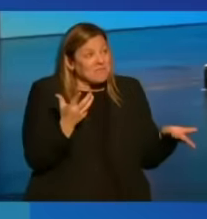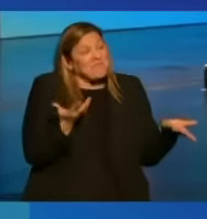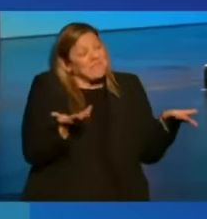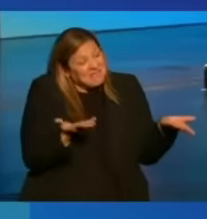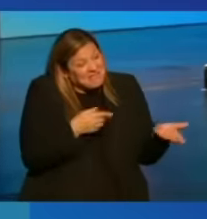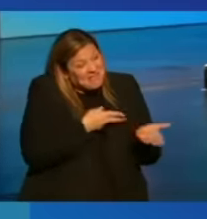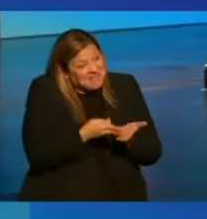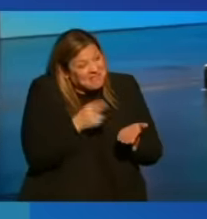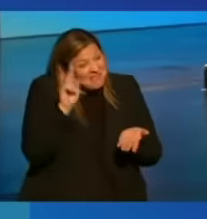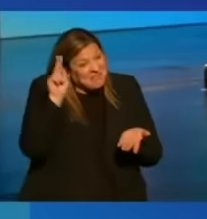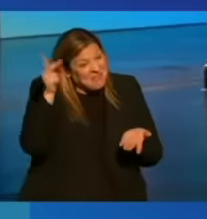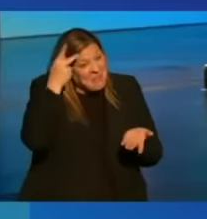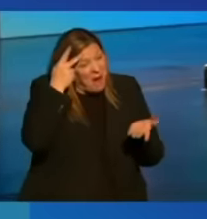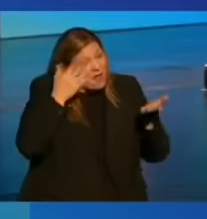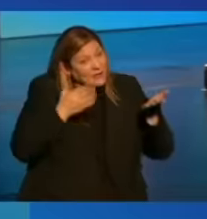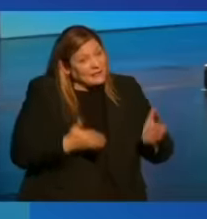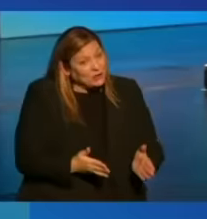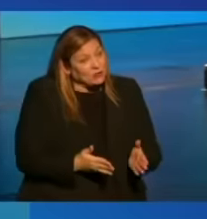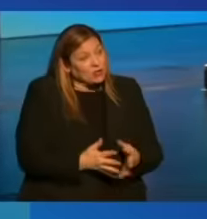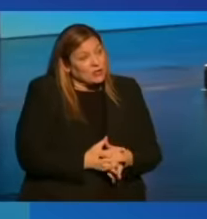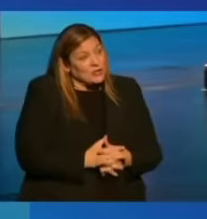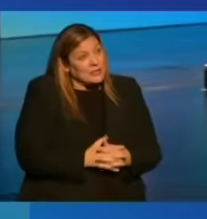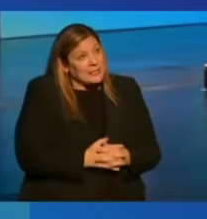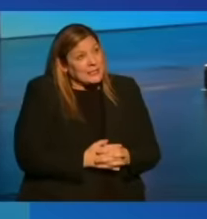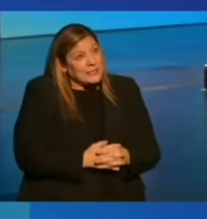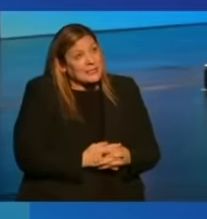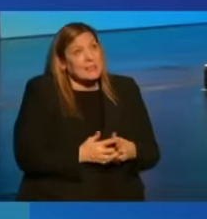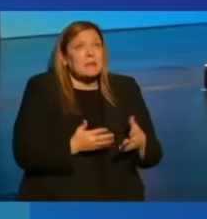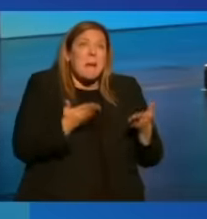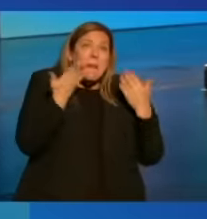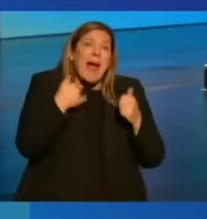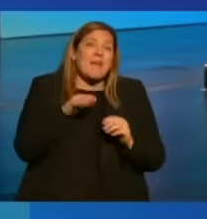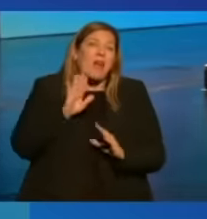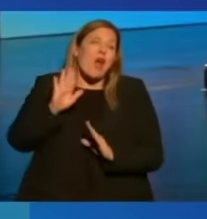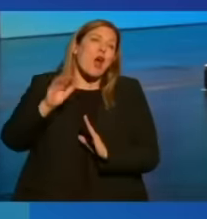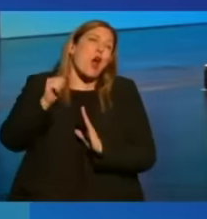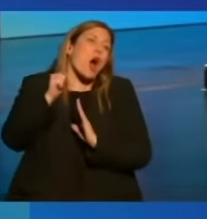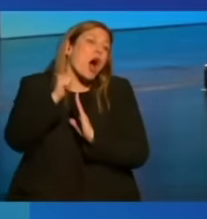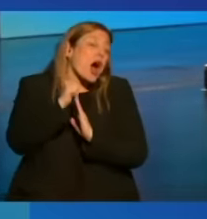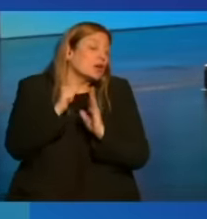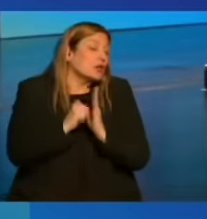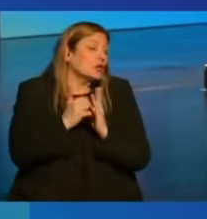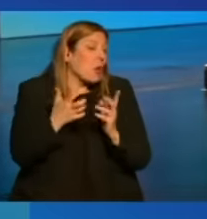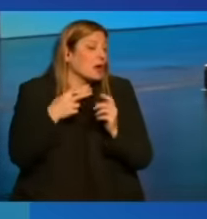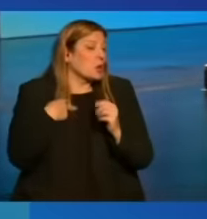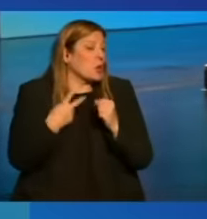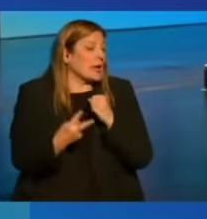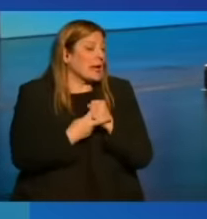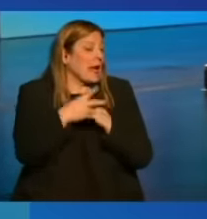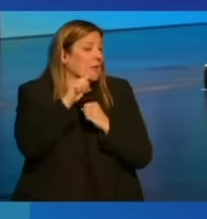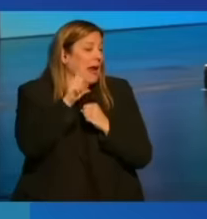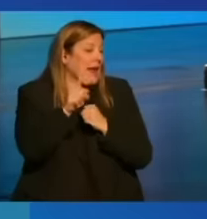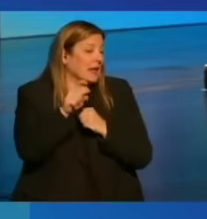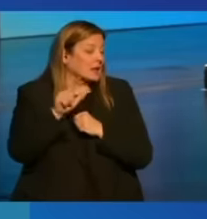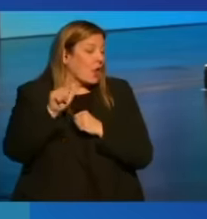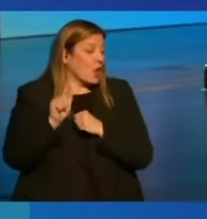who may have an agenda of just wanting to keep taxes low and